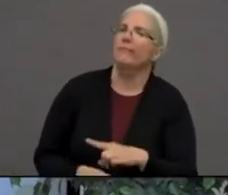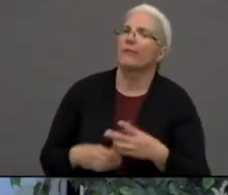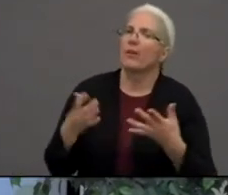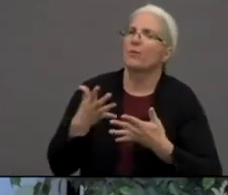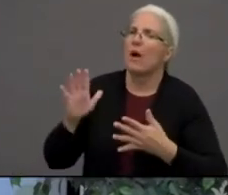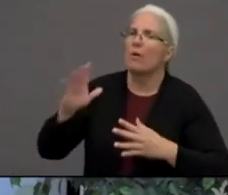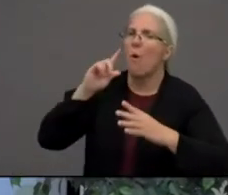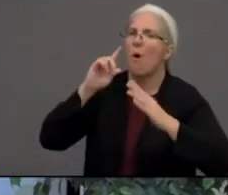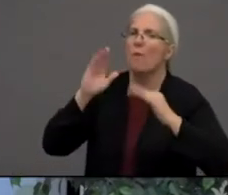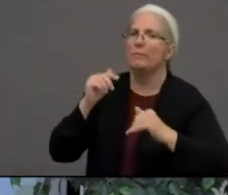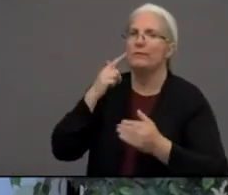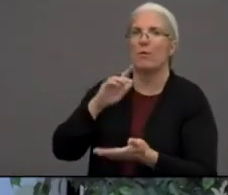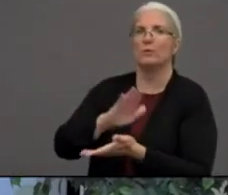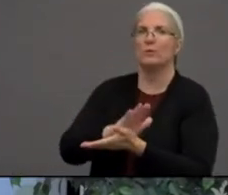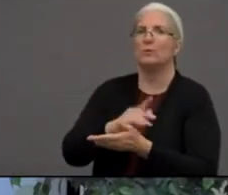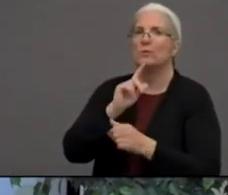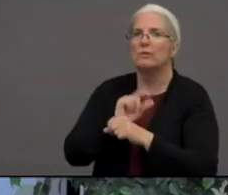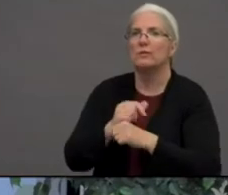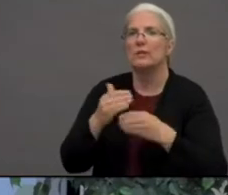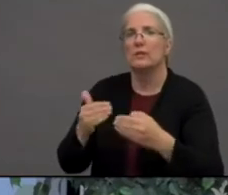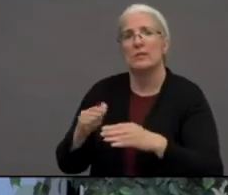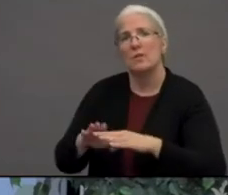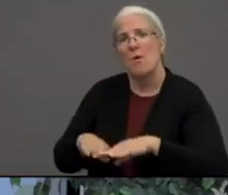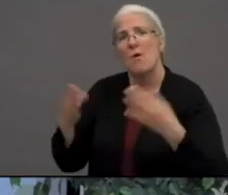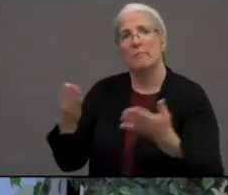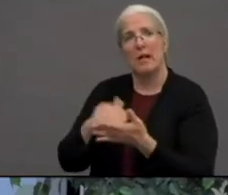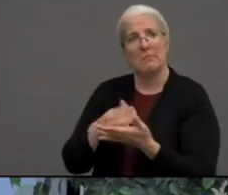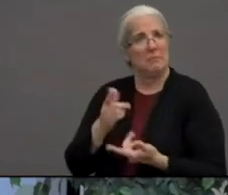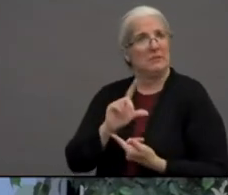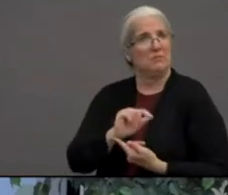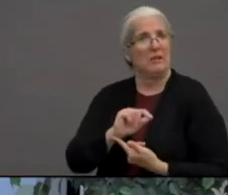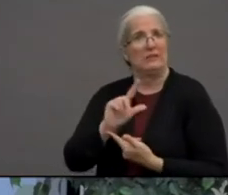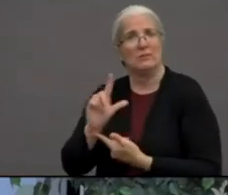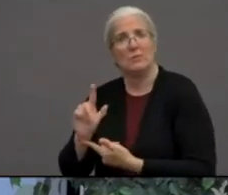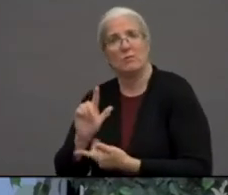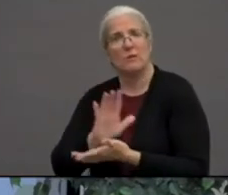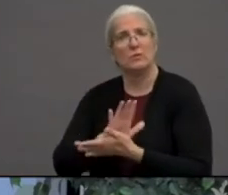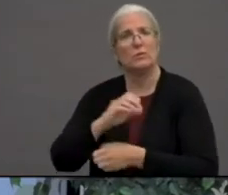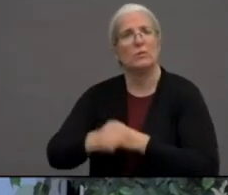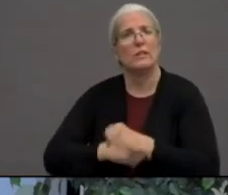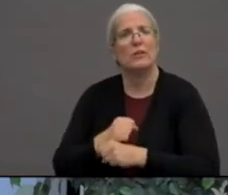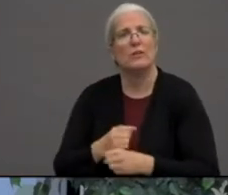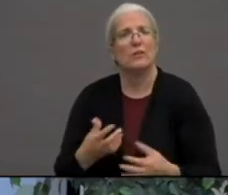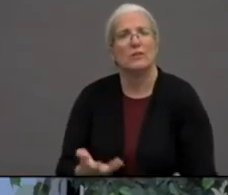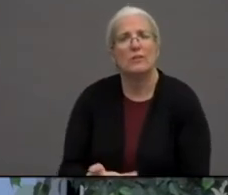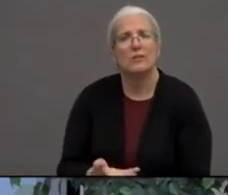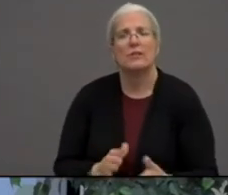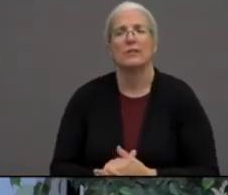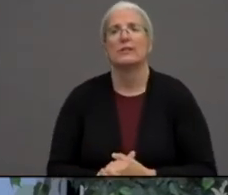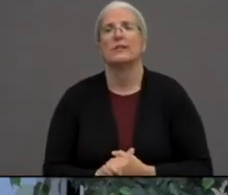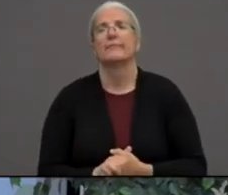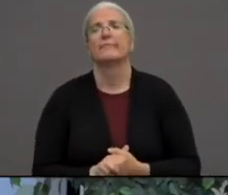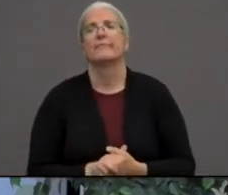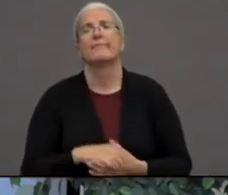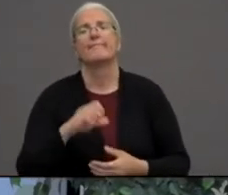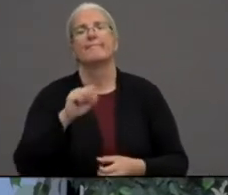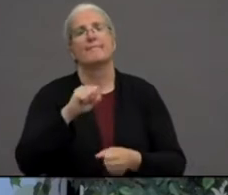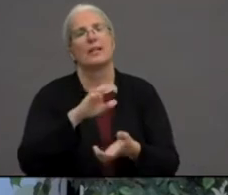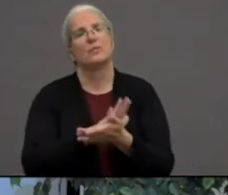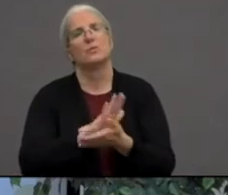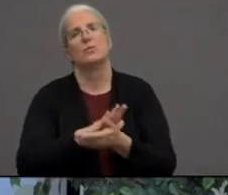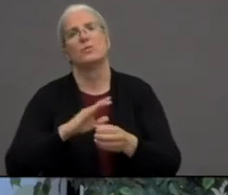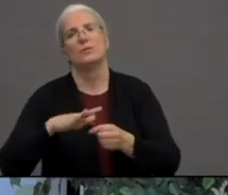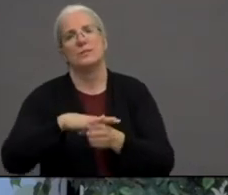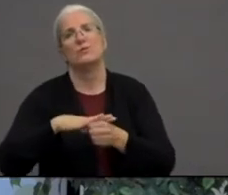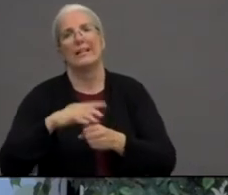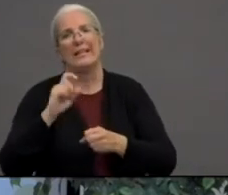2021 school year? Right. I think that school districts need to be prepared to hit the ground running. A lot of our kids